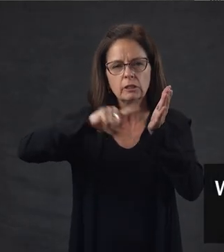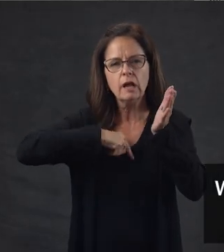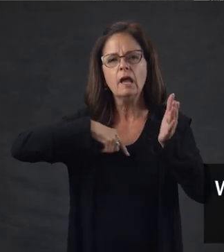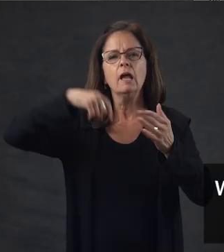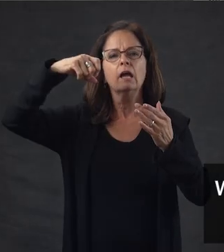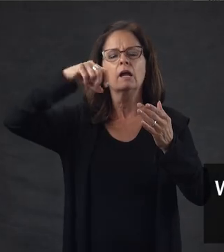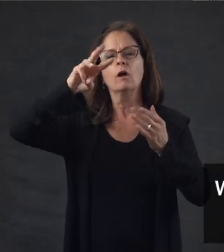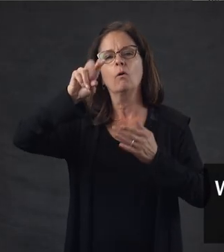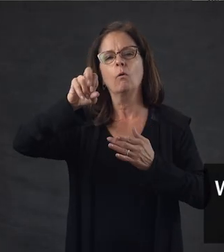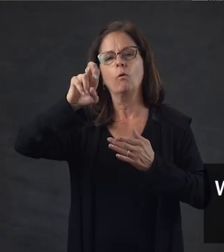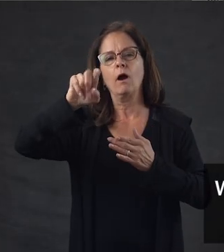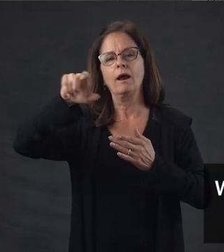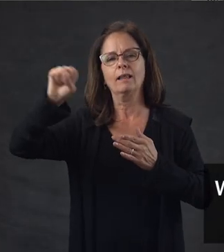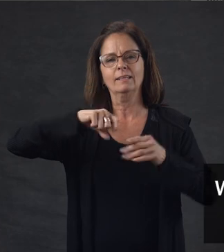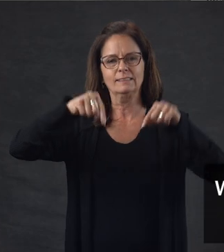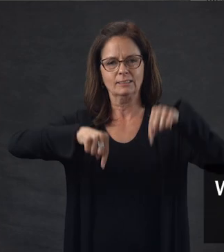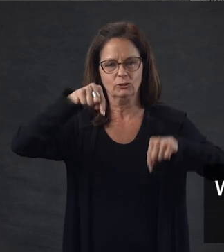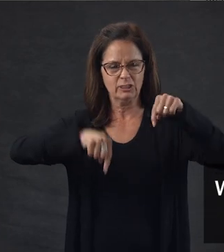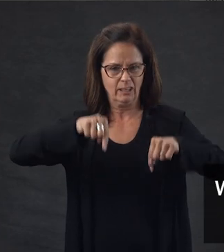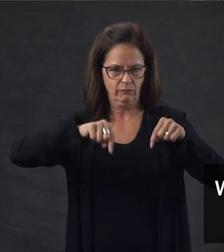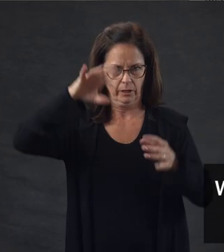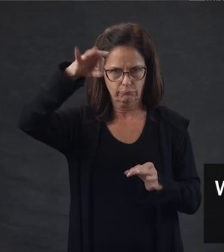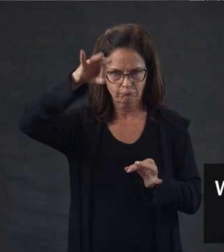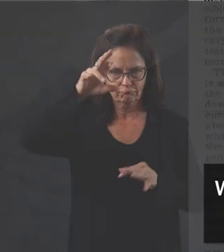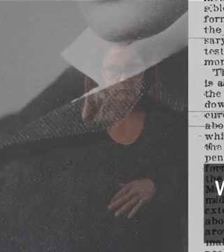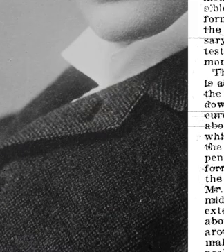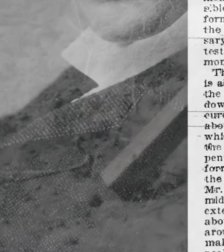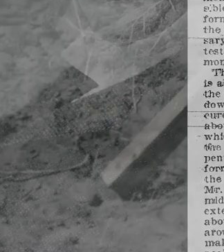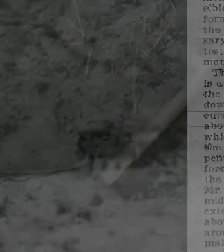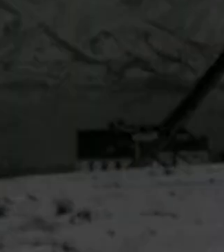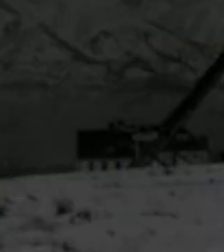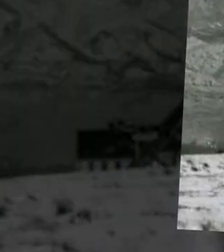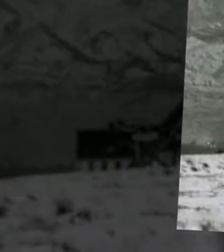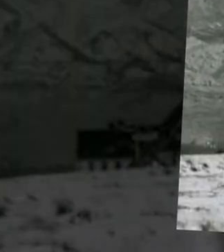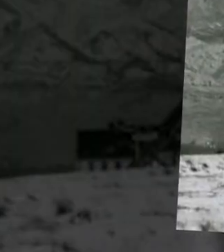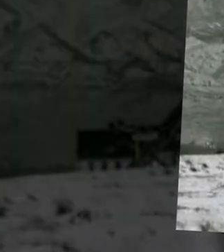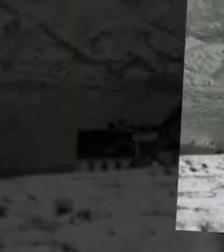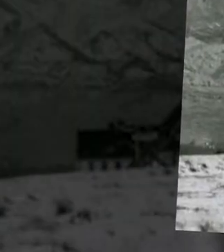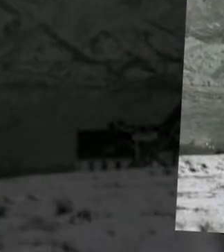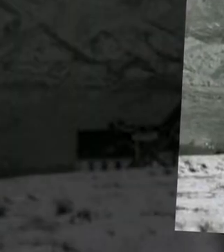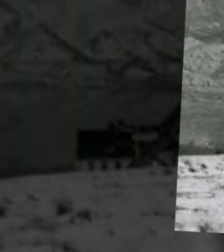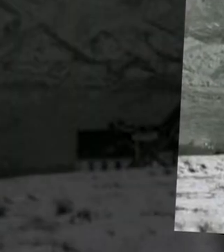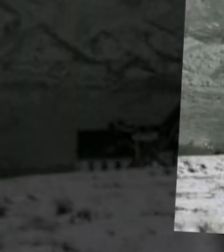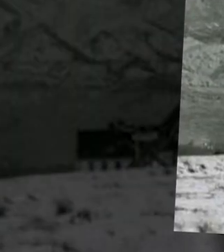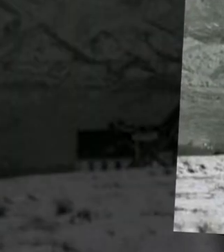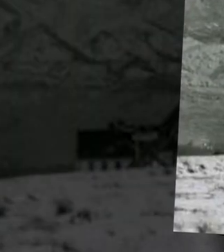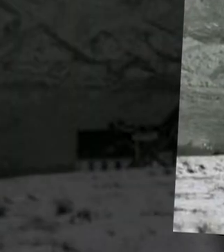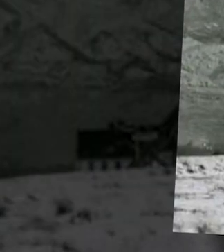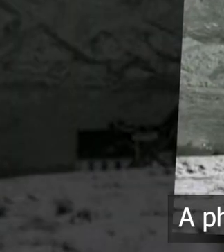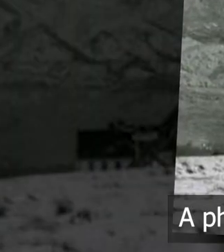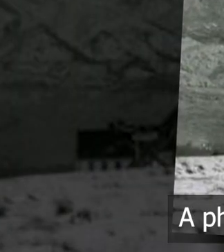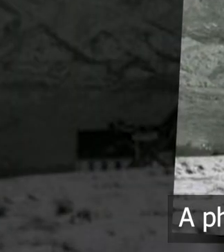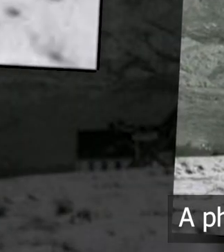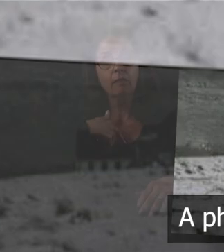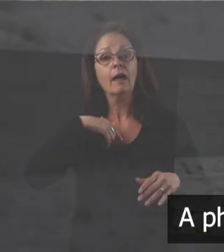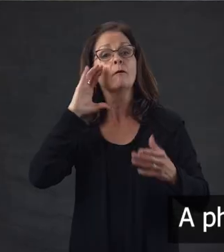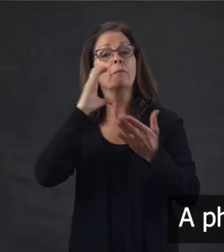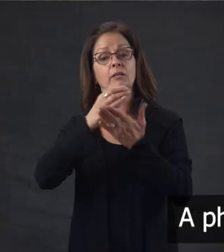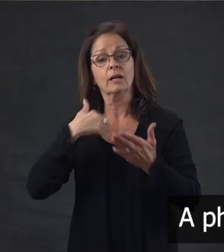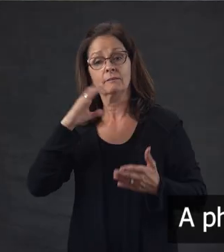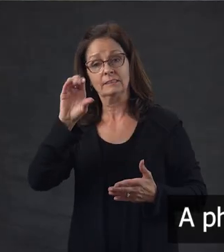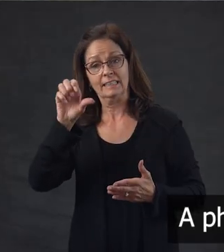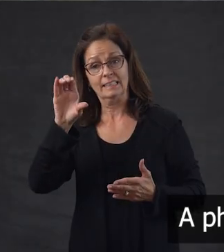Photo, interior of Tesla's lab with electricity flowing between cylinders. Photo, exterior of Tesla's lab with buildings in the distance. A photo